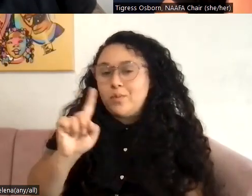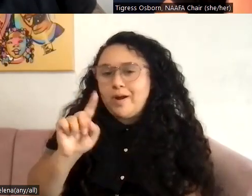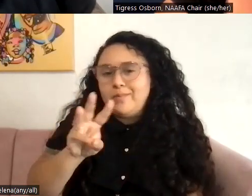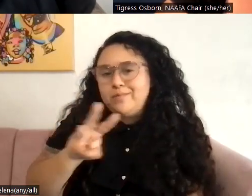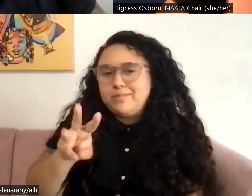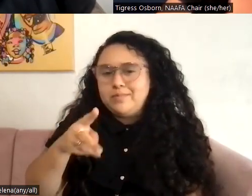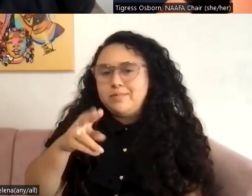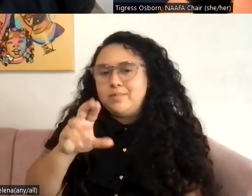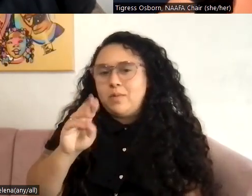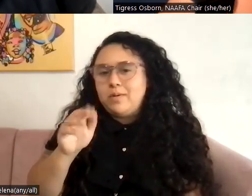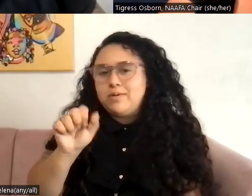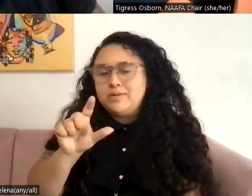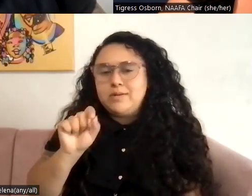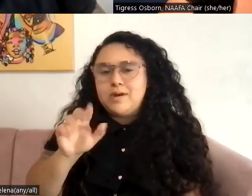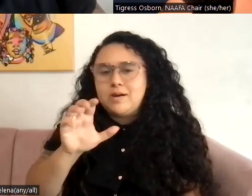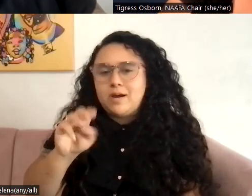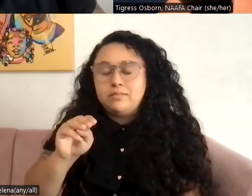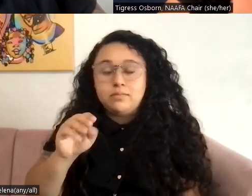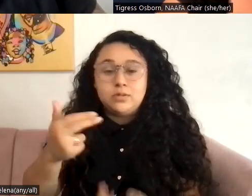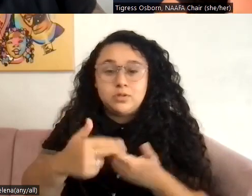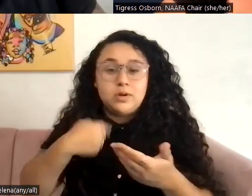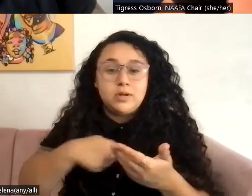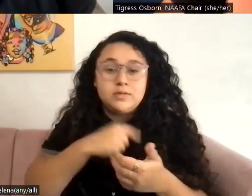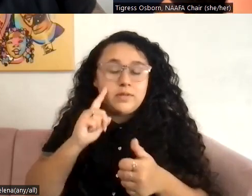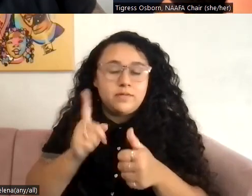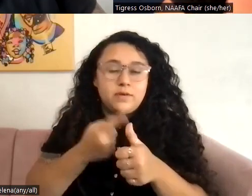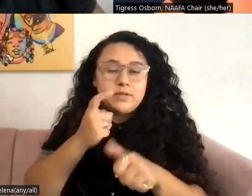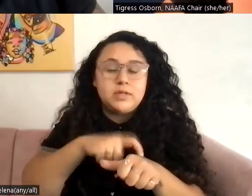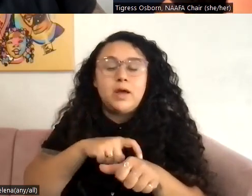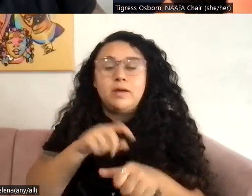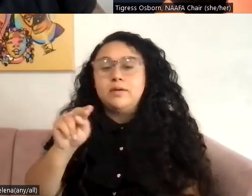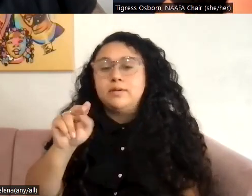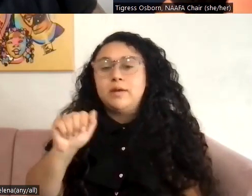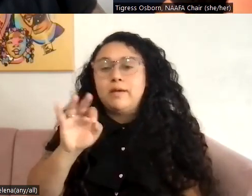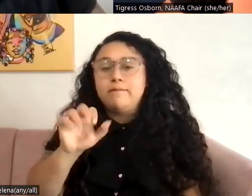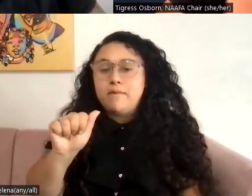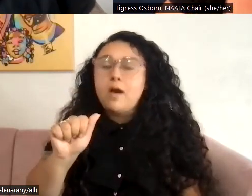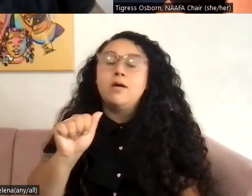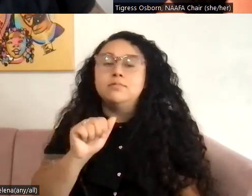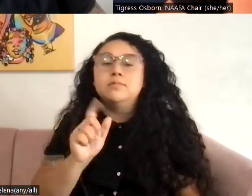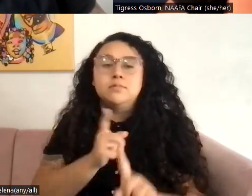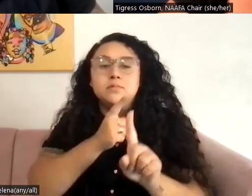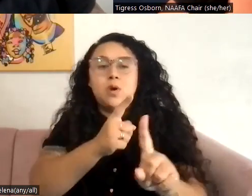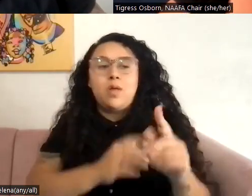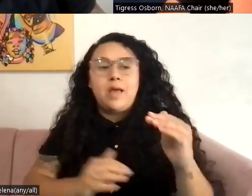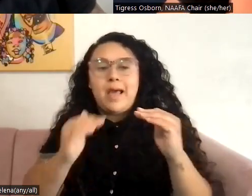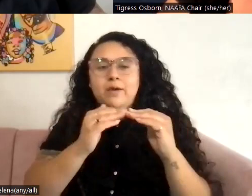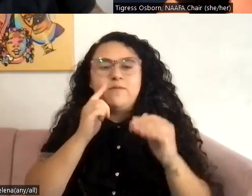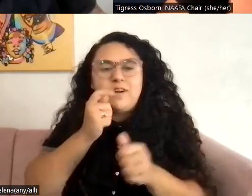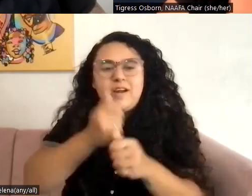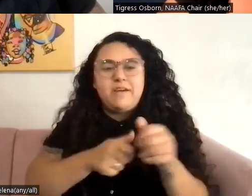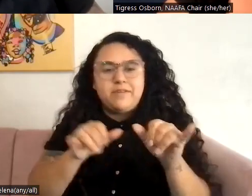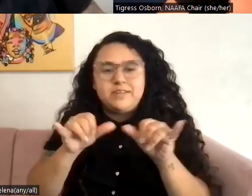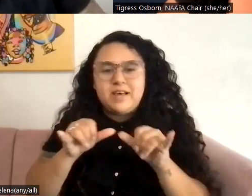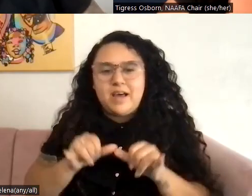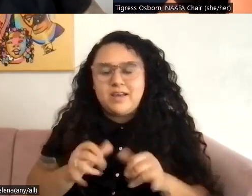For those of you who are joining us for the first time, NAFA has been working towards equality at every size by